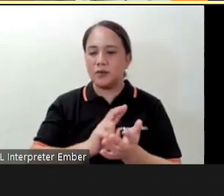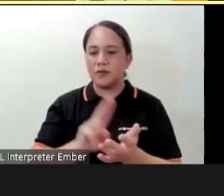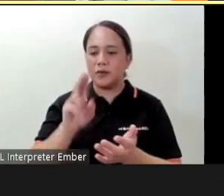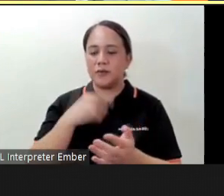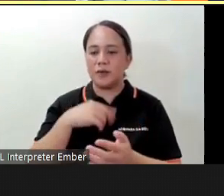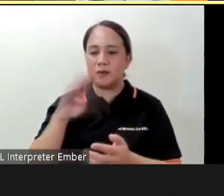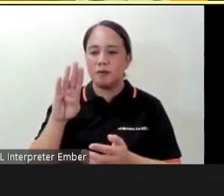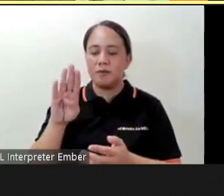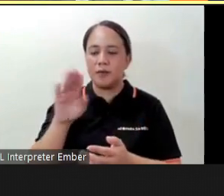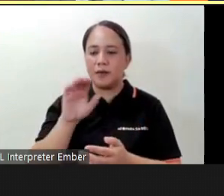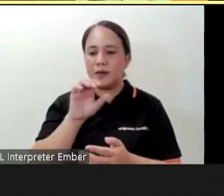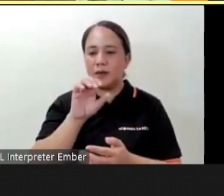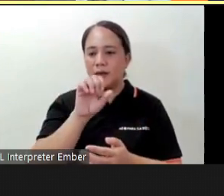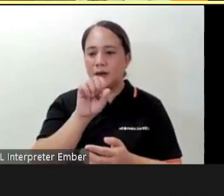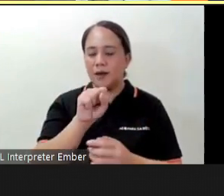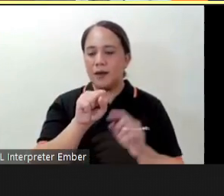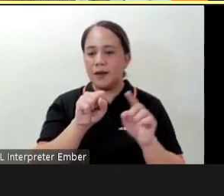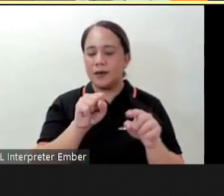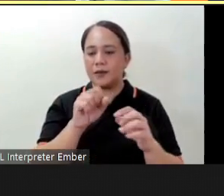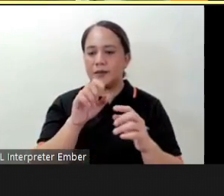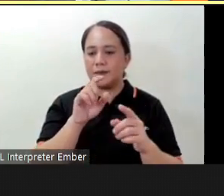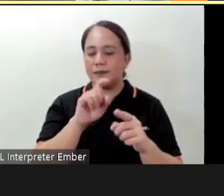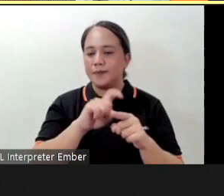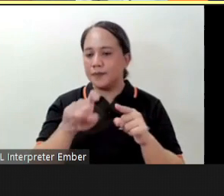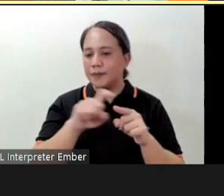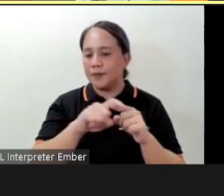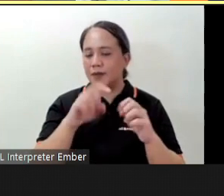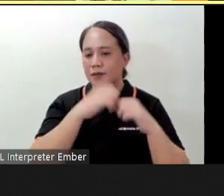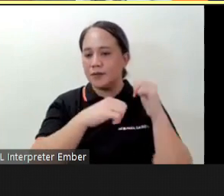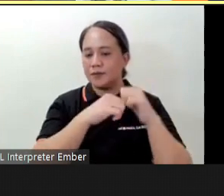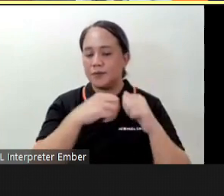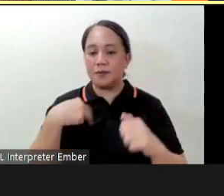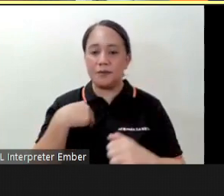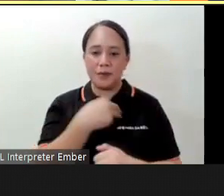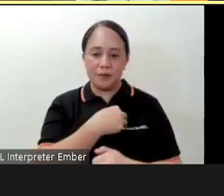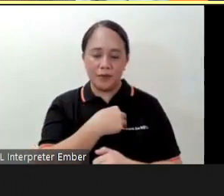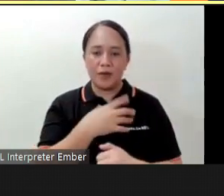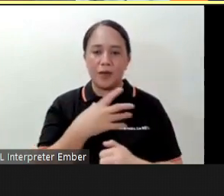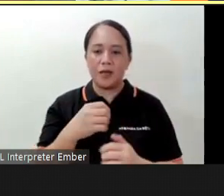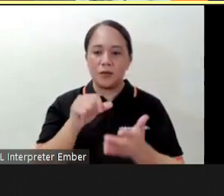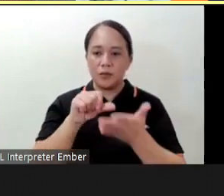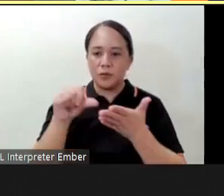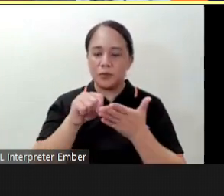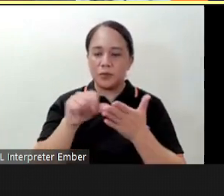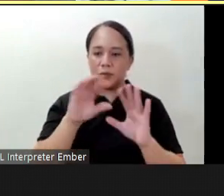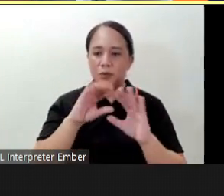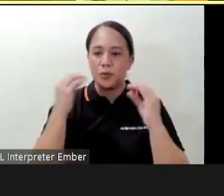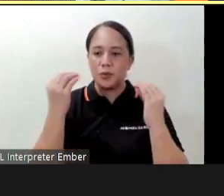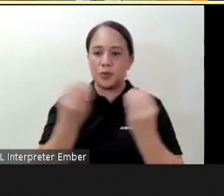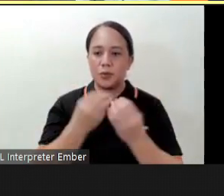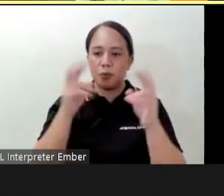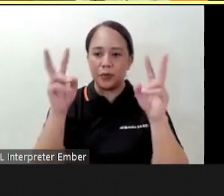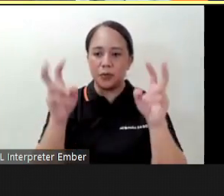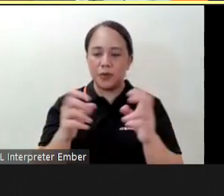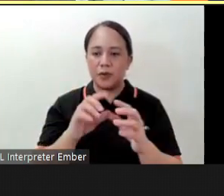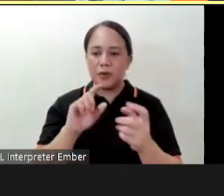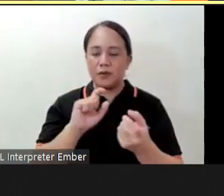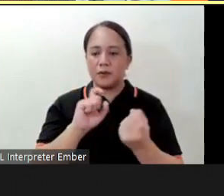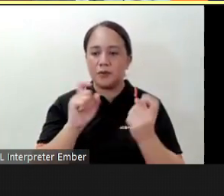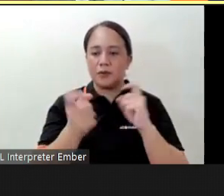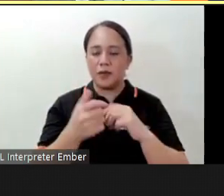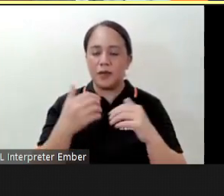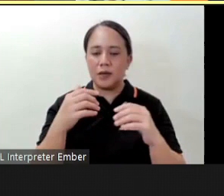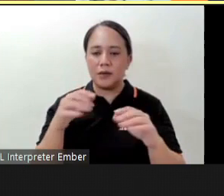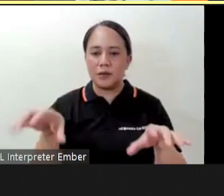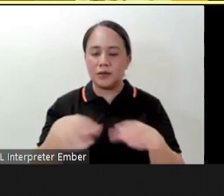of Science in Electrical Engineering I am a member and the auditor of the organization called Transform Active Youth